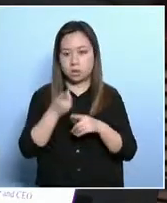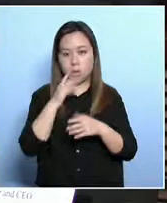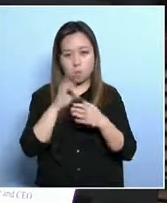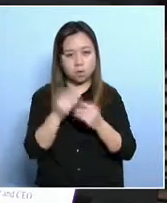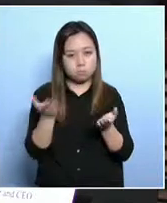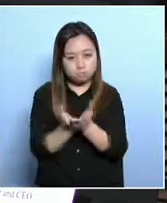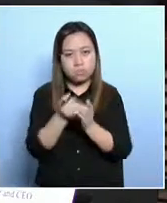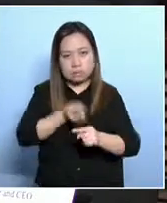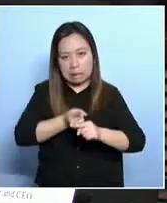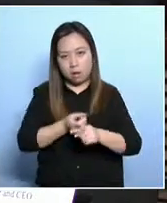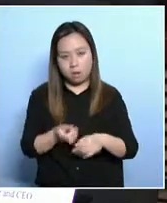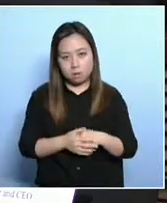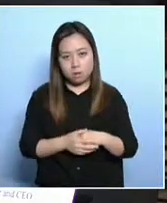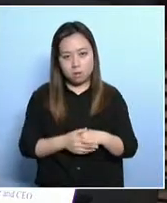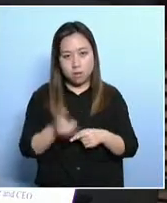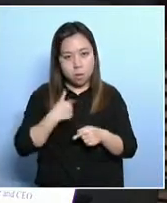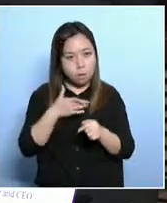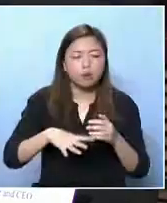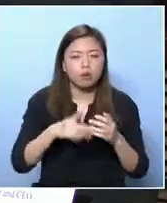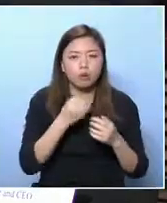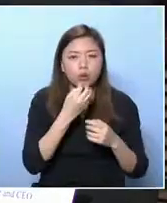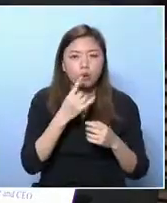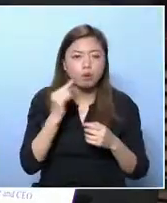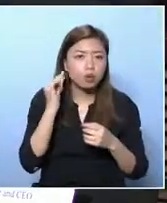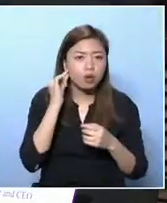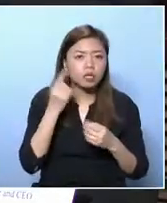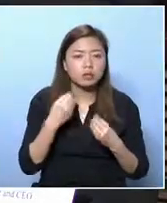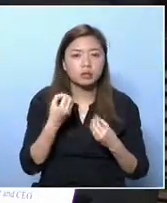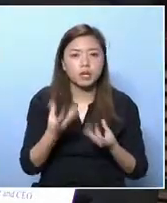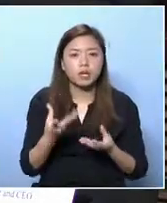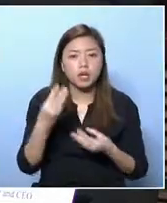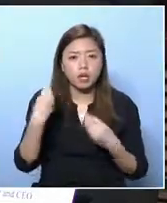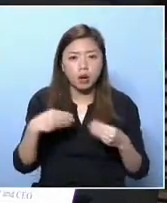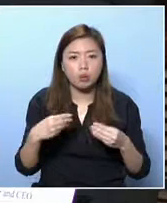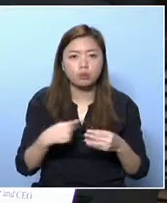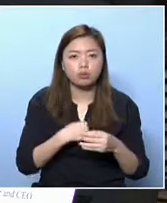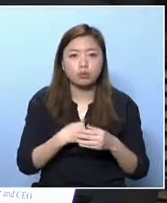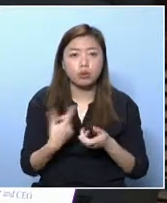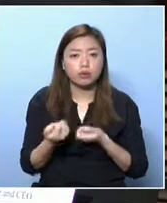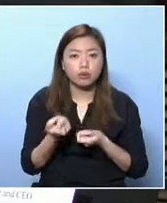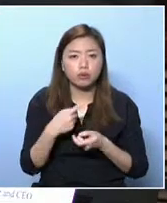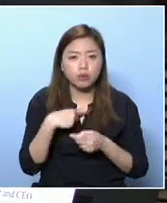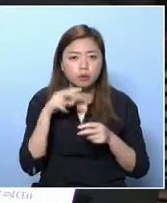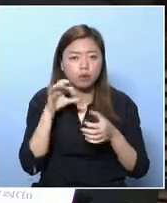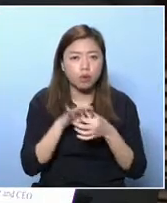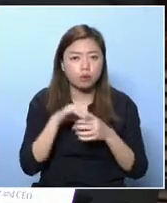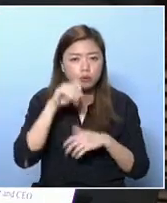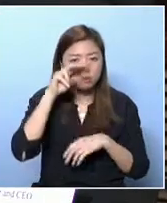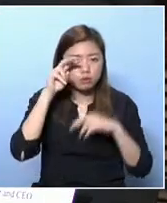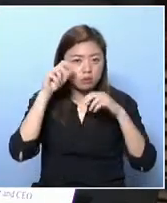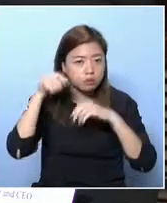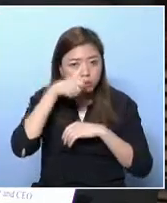Number four, pre-kindergarten children. We conducted a piece of research looking at kindergartens in Hong Kong,